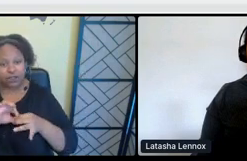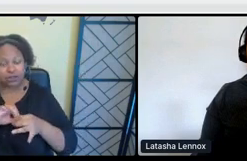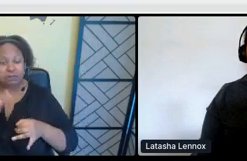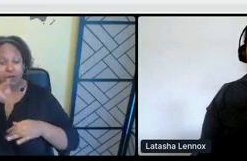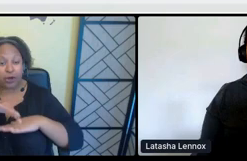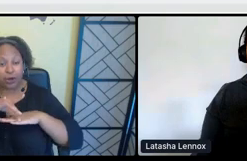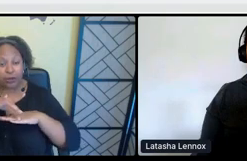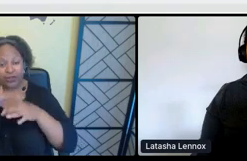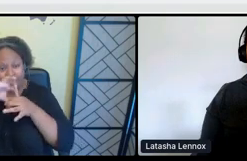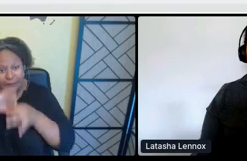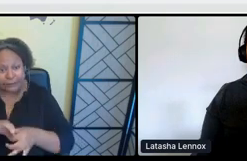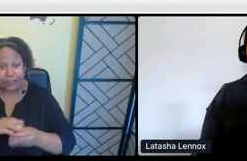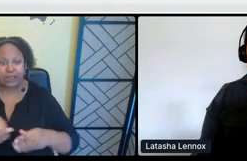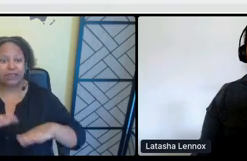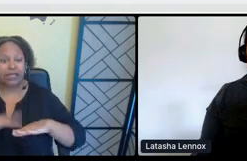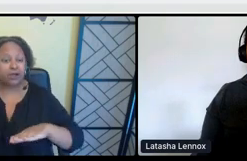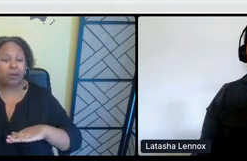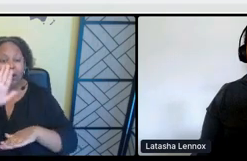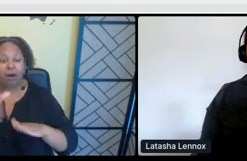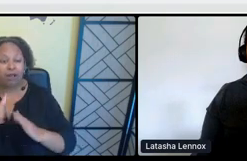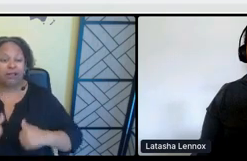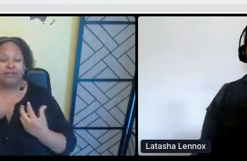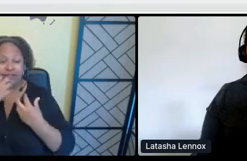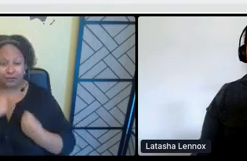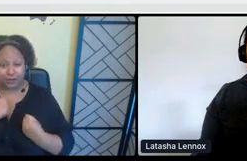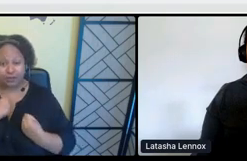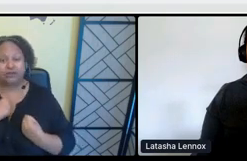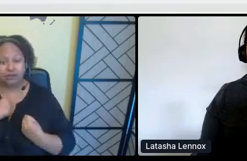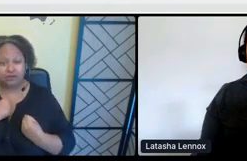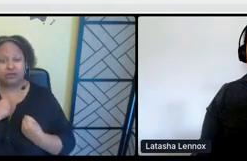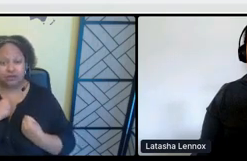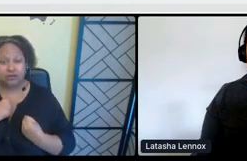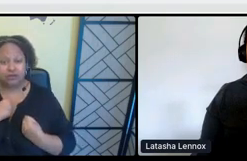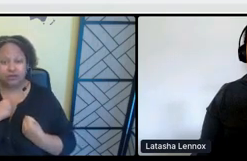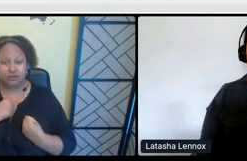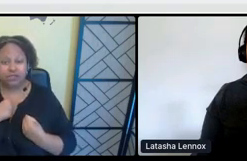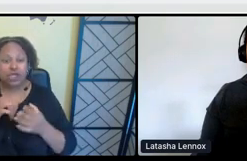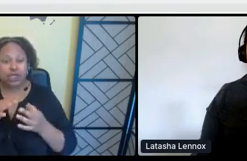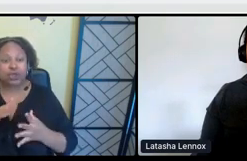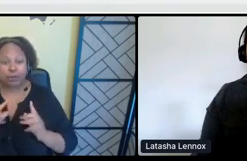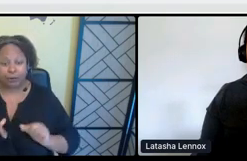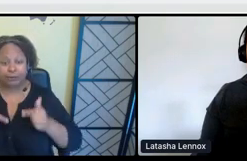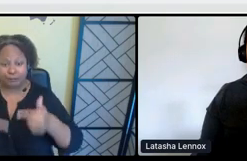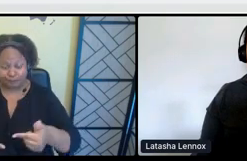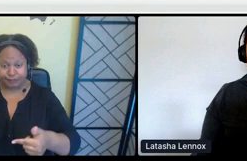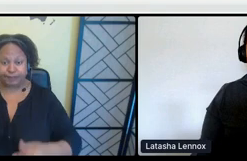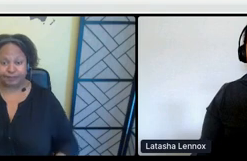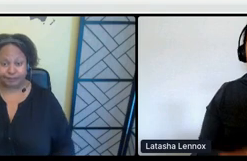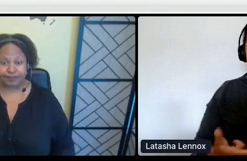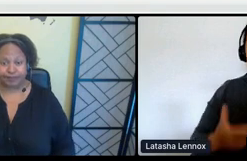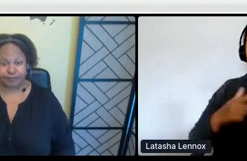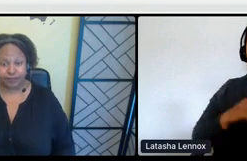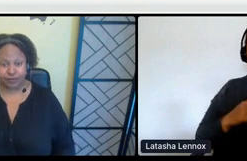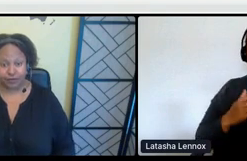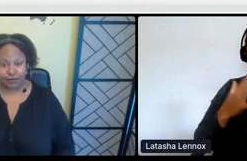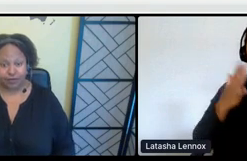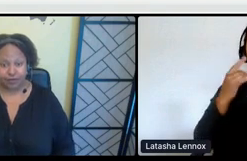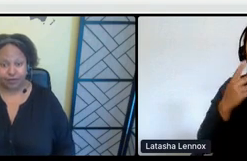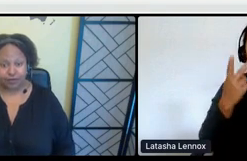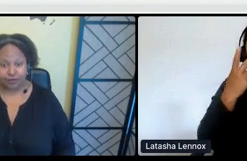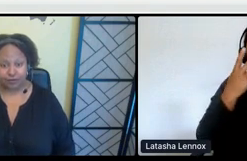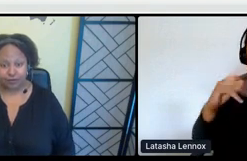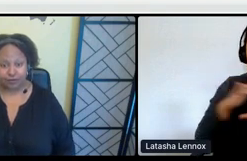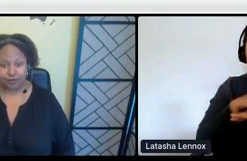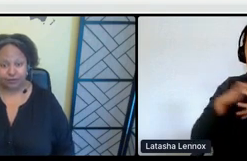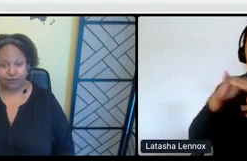knowing that all life is sacred. And that's why you see so many frontline indigenous activists literally putting their lives on the line because they were